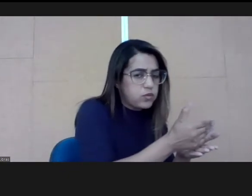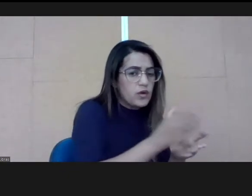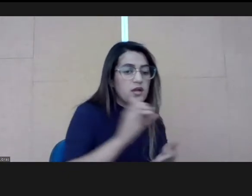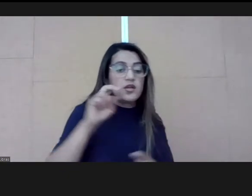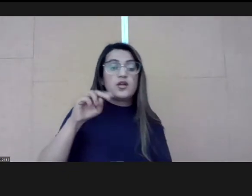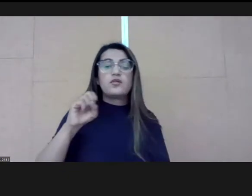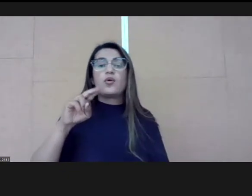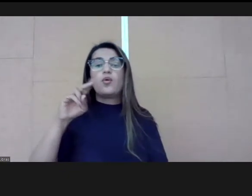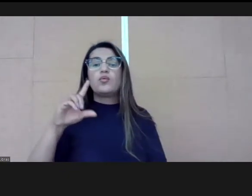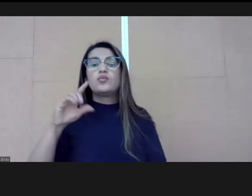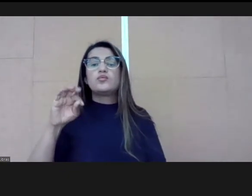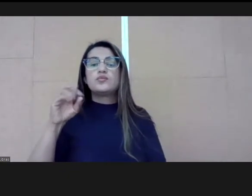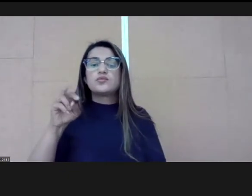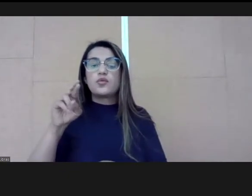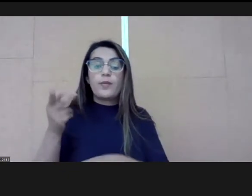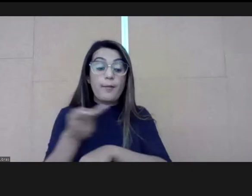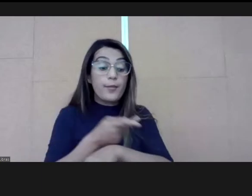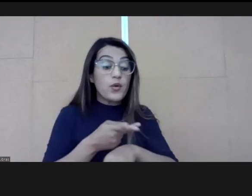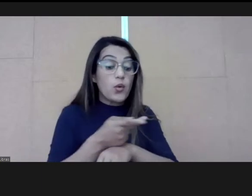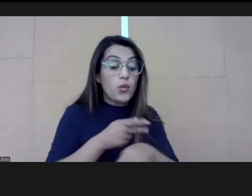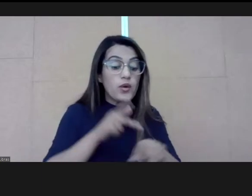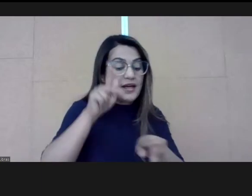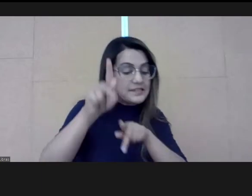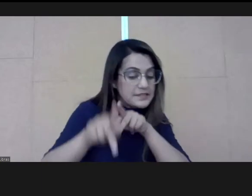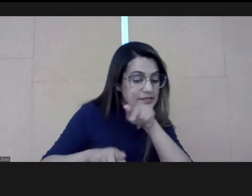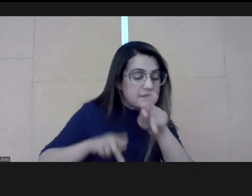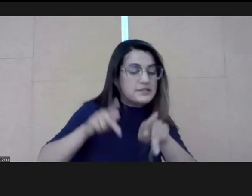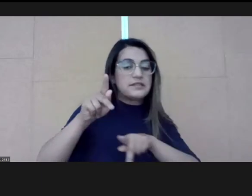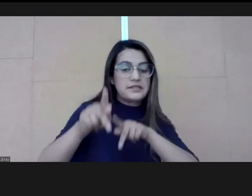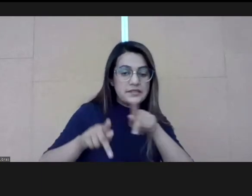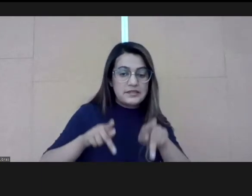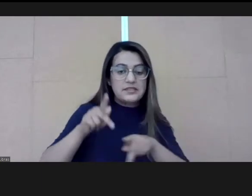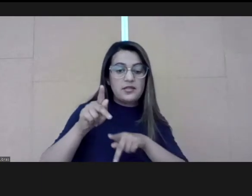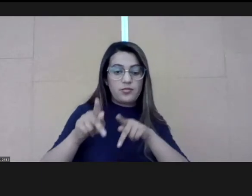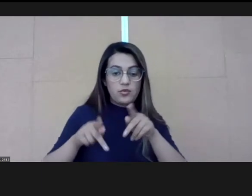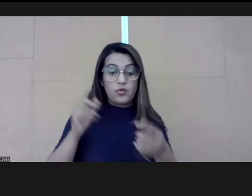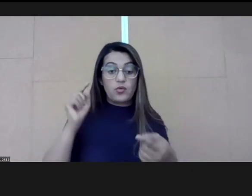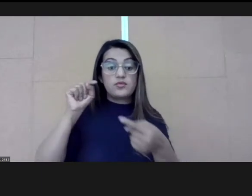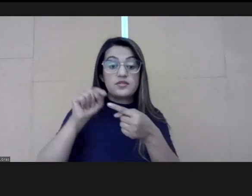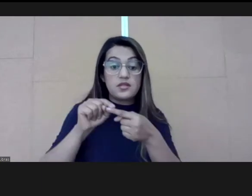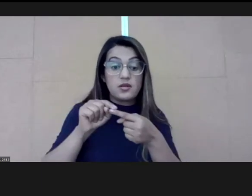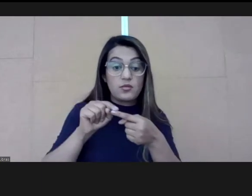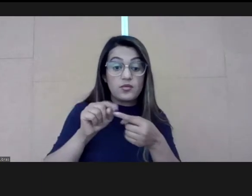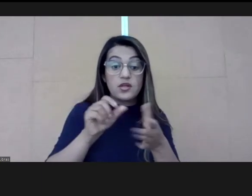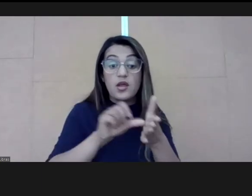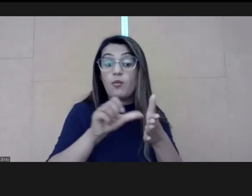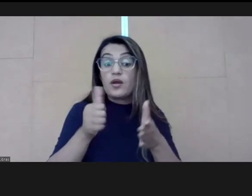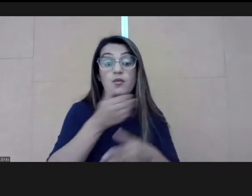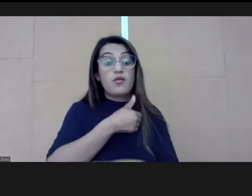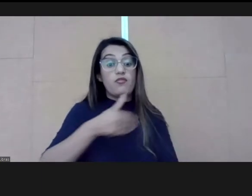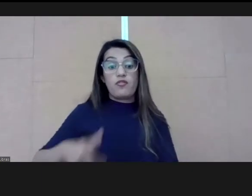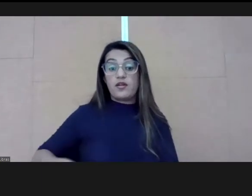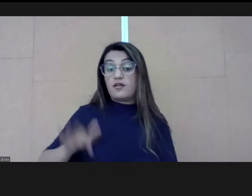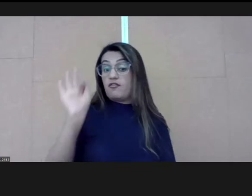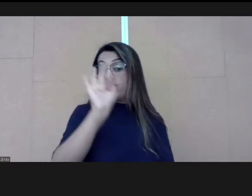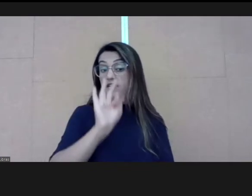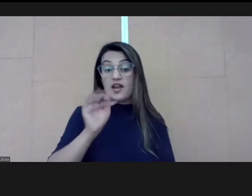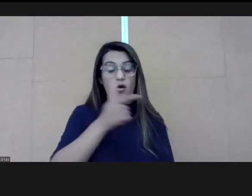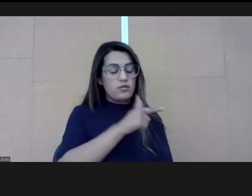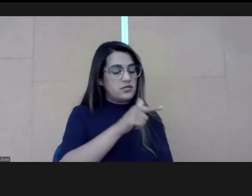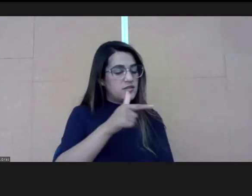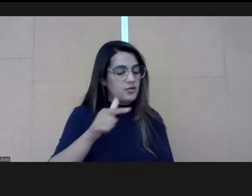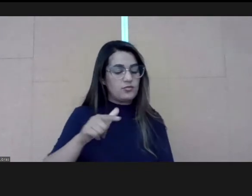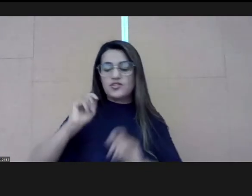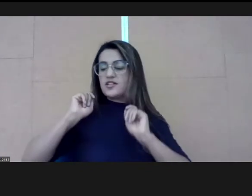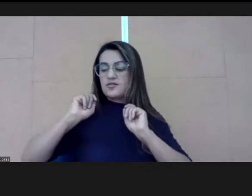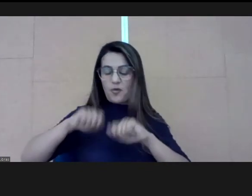people. We had to mobilize a lot of people to go after this population. And we have learned a lot. We saw that the federal